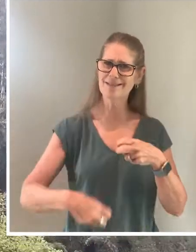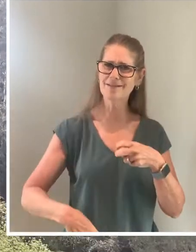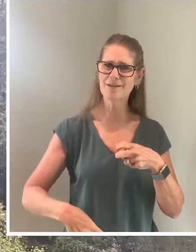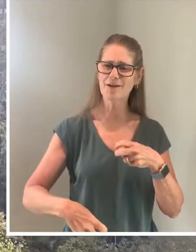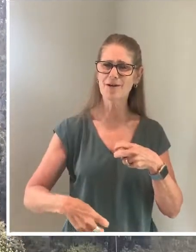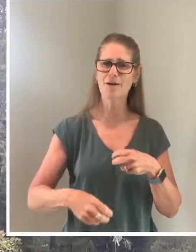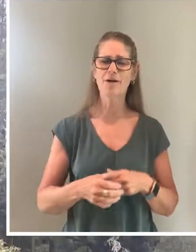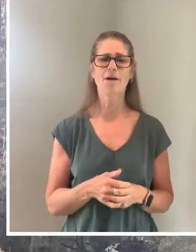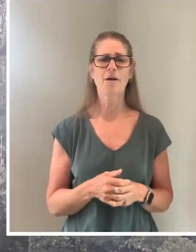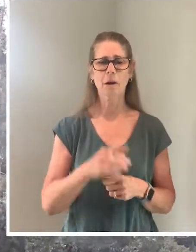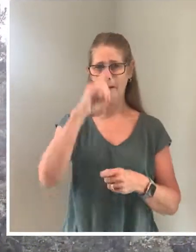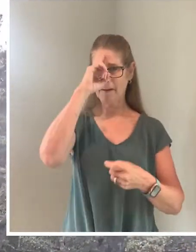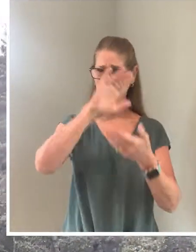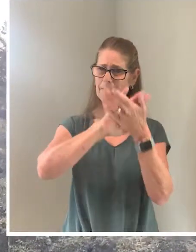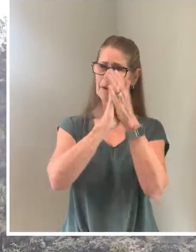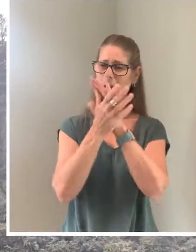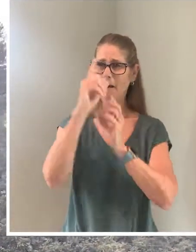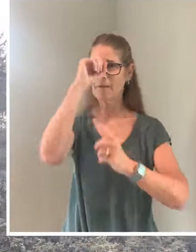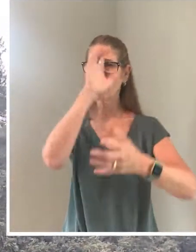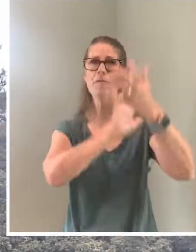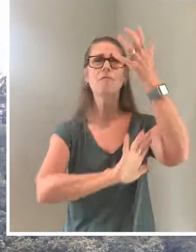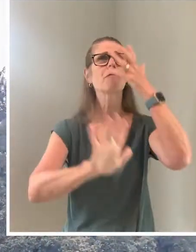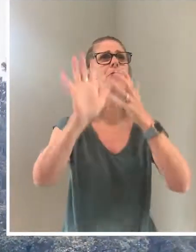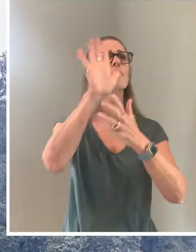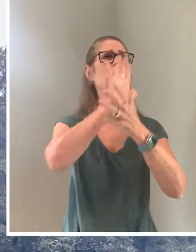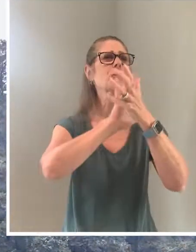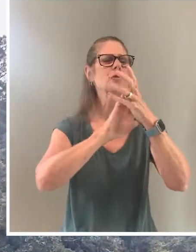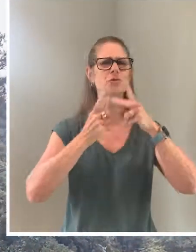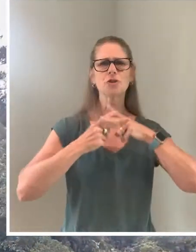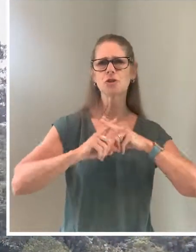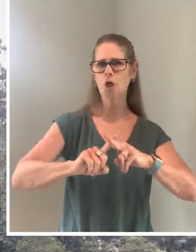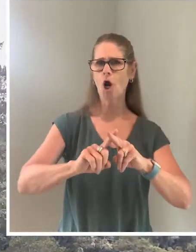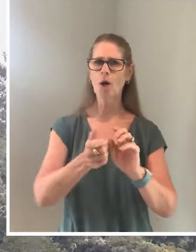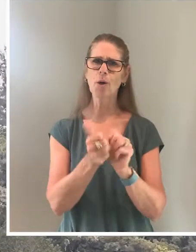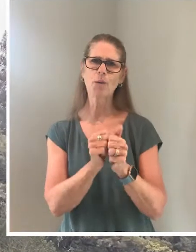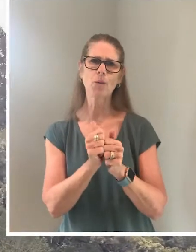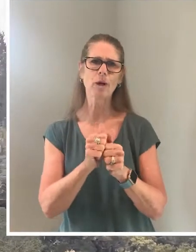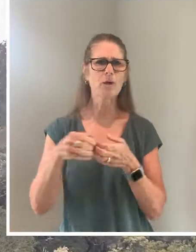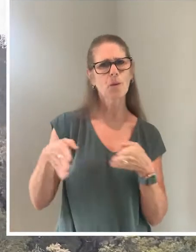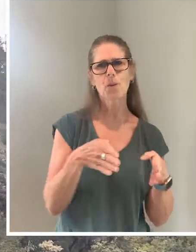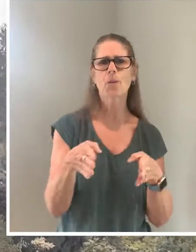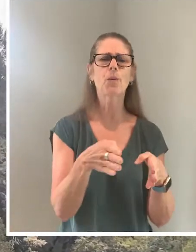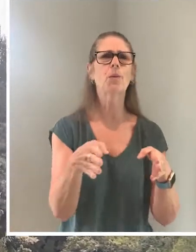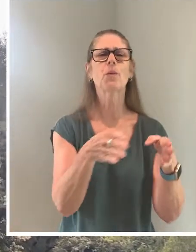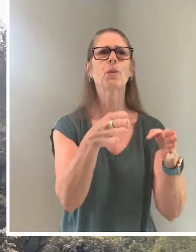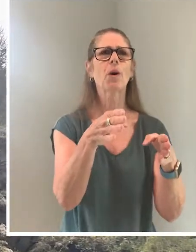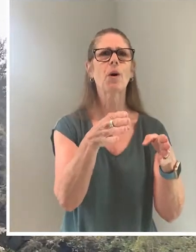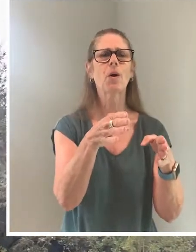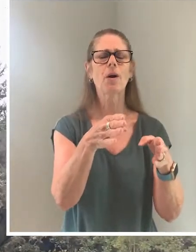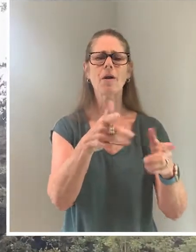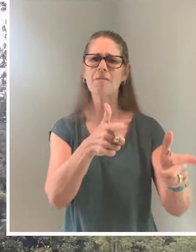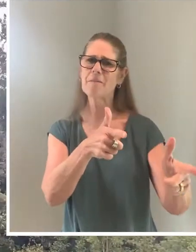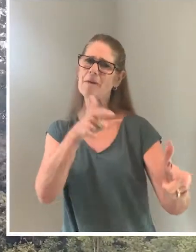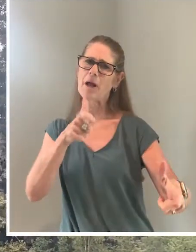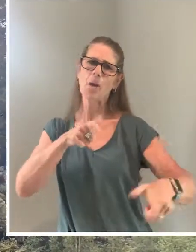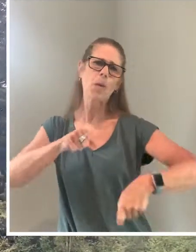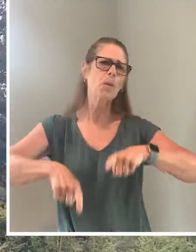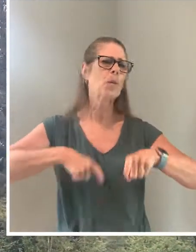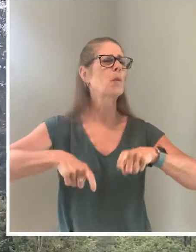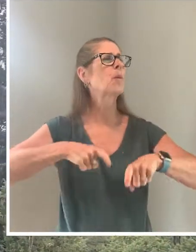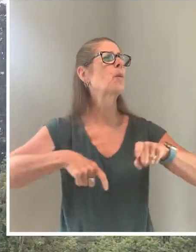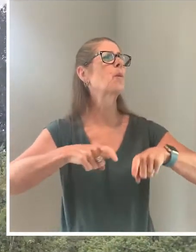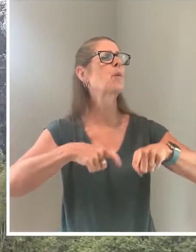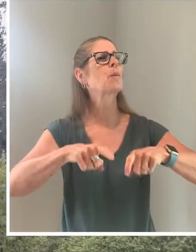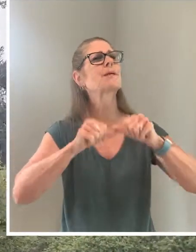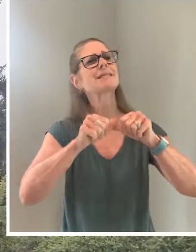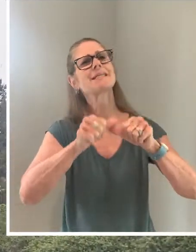You can get so confused, and you'll start into race, down long-wiggled roads at a break-necking pace, and